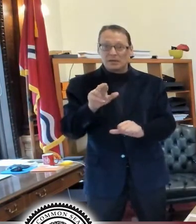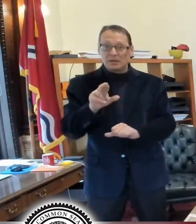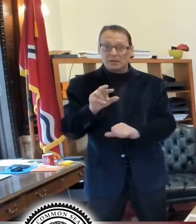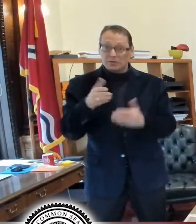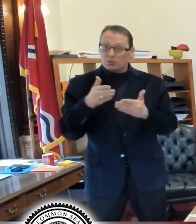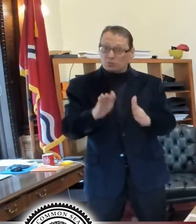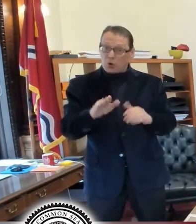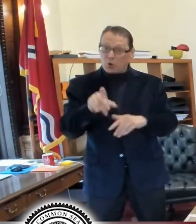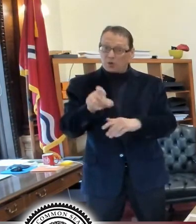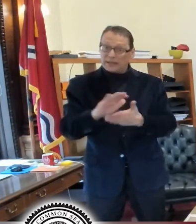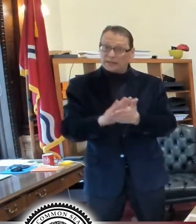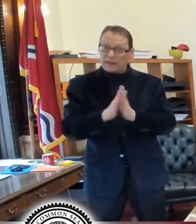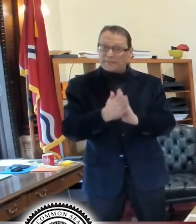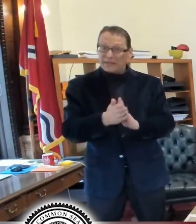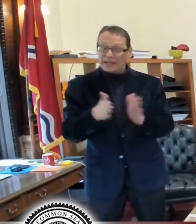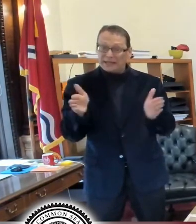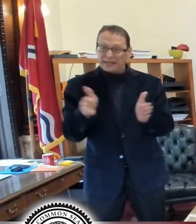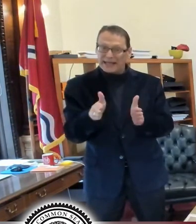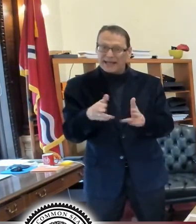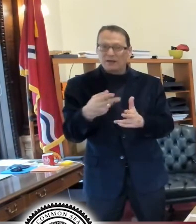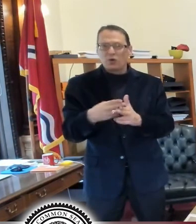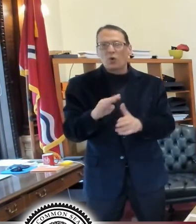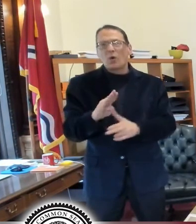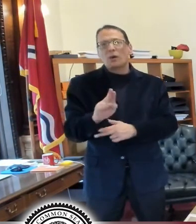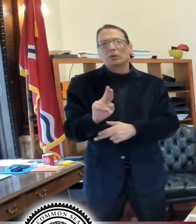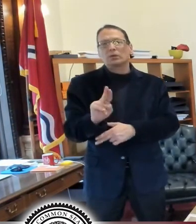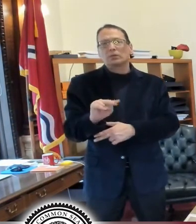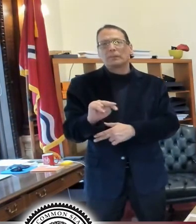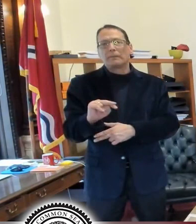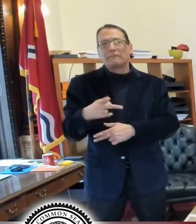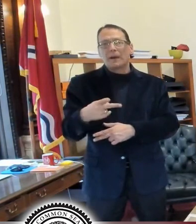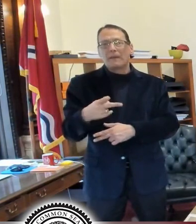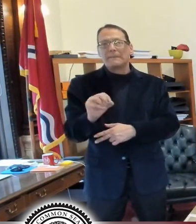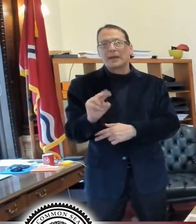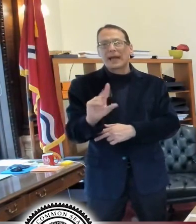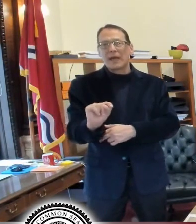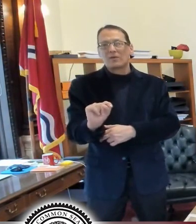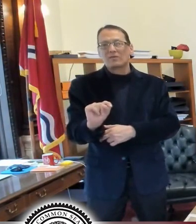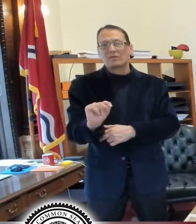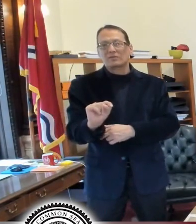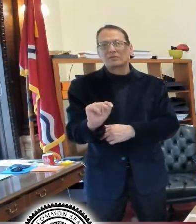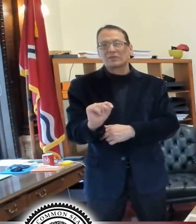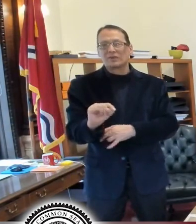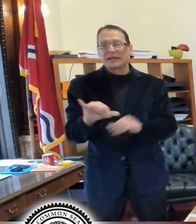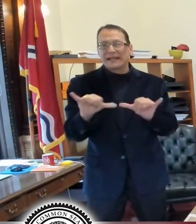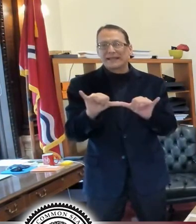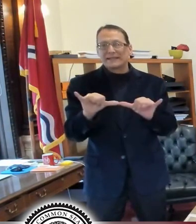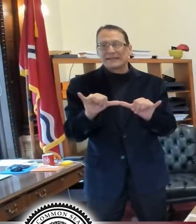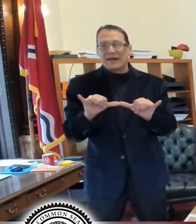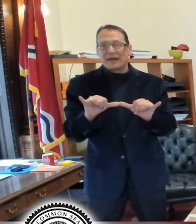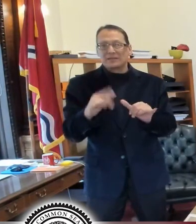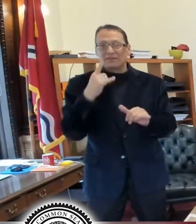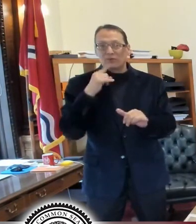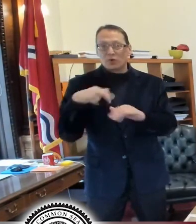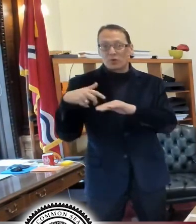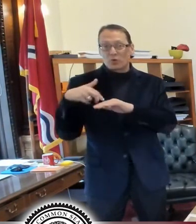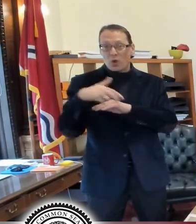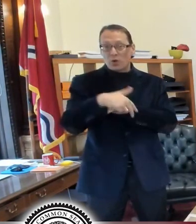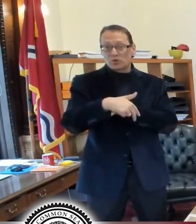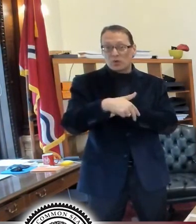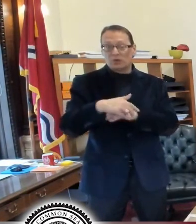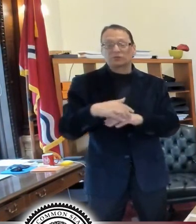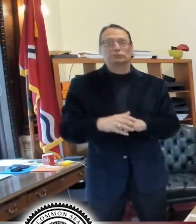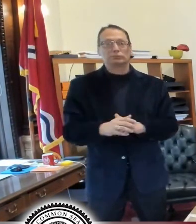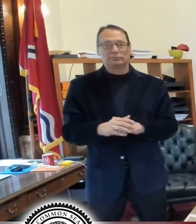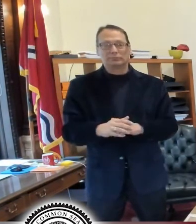down. We need to do bump outs at the, at the curbs to limit the, uh, reduce the size of the crosswalks. And you know, we, we just